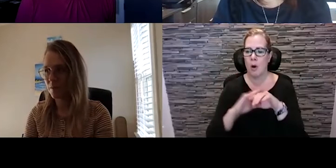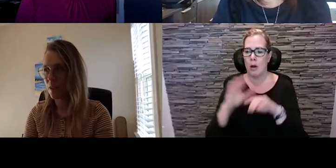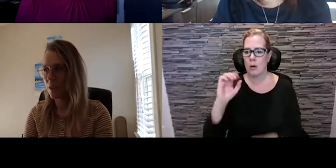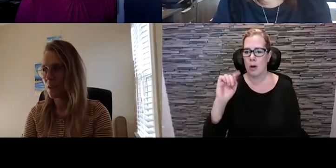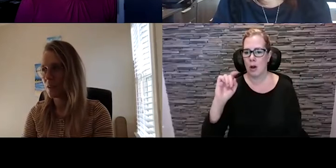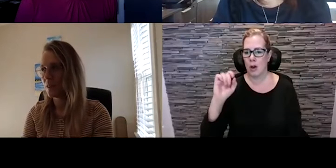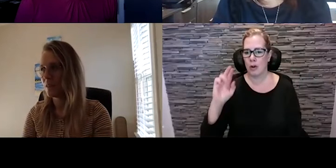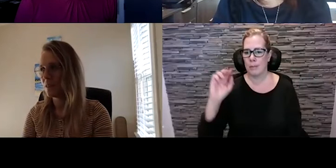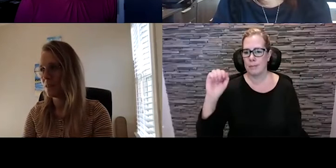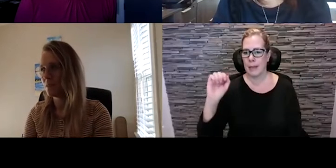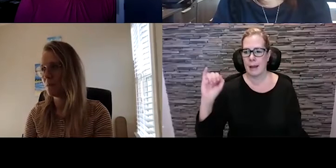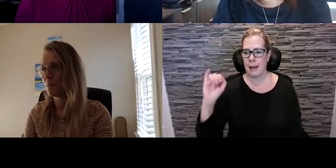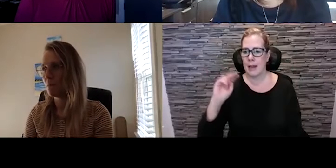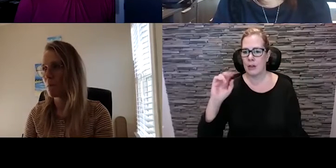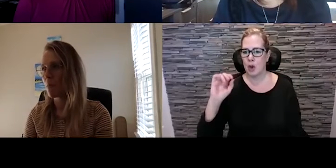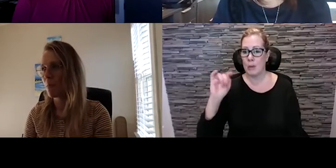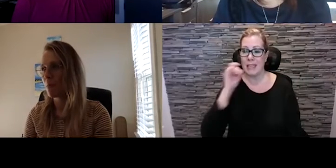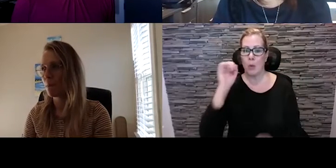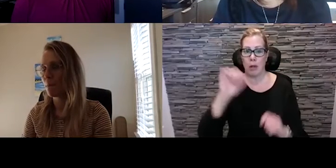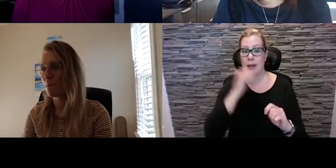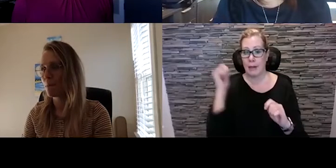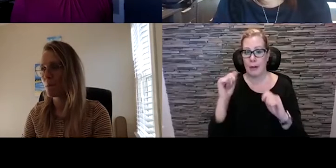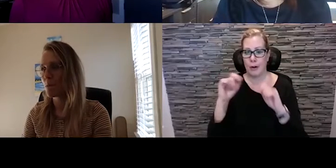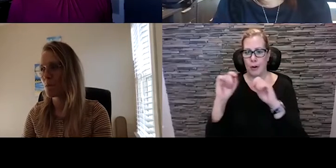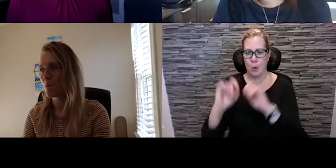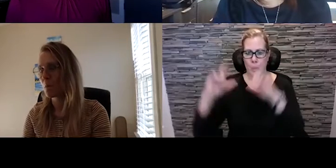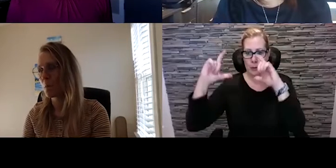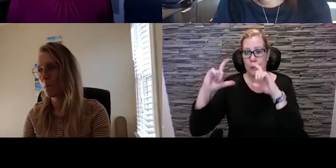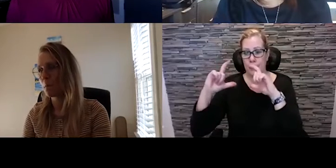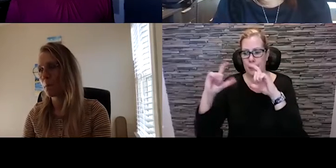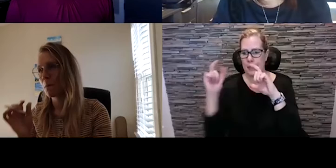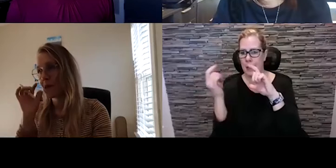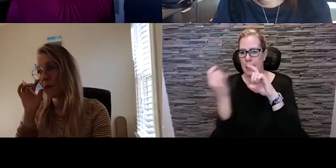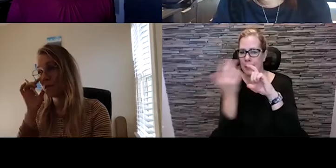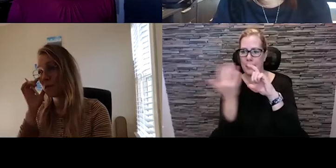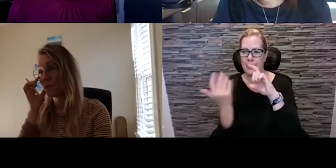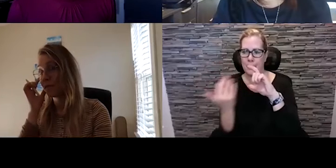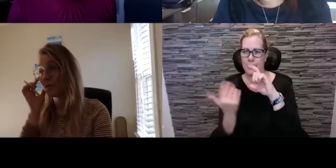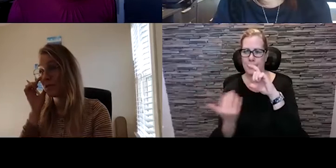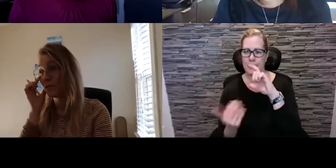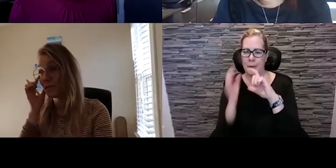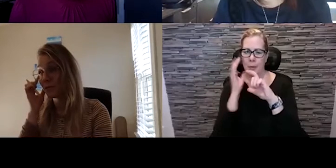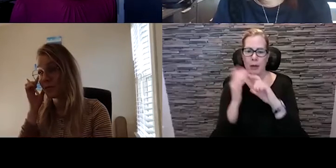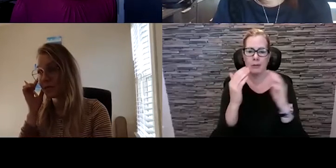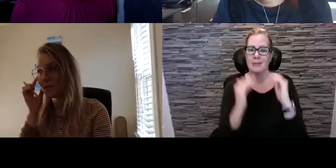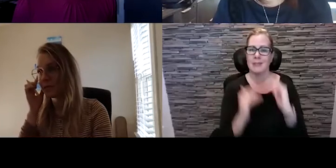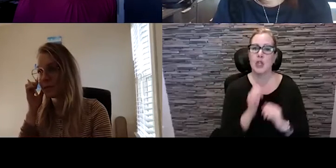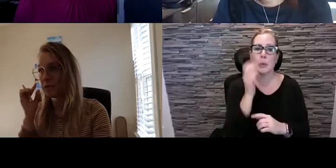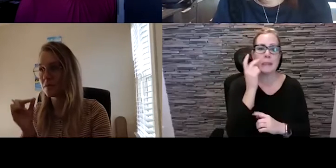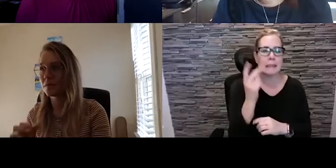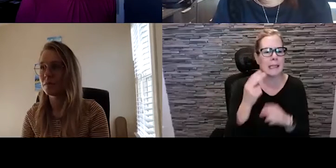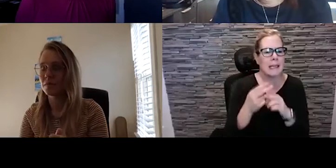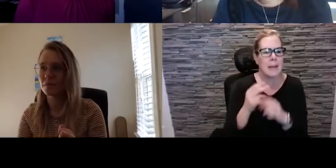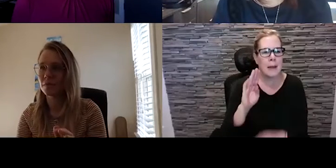where you'll see the live transcription. Also joining us on the call today is Ben Nixon. You'll see Ben in the list of